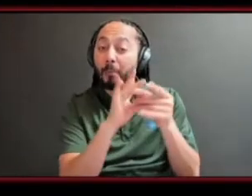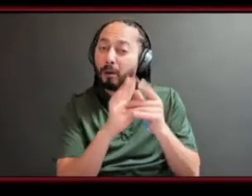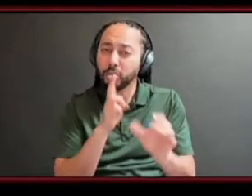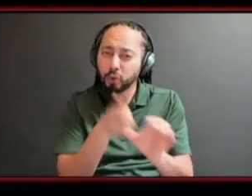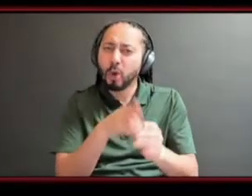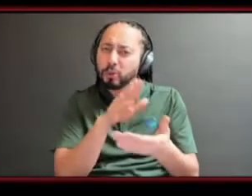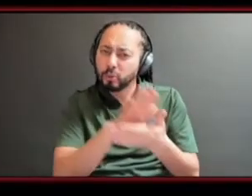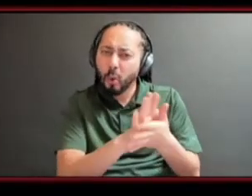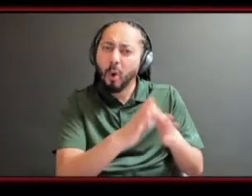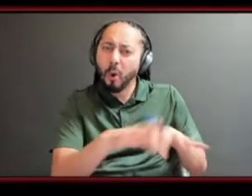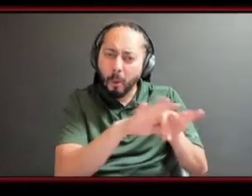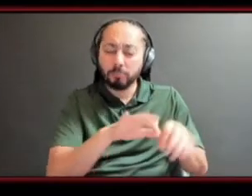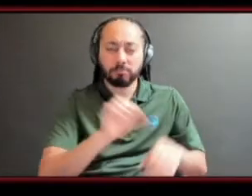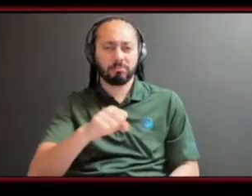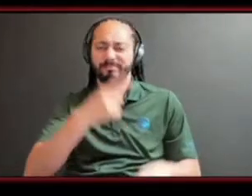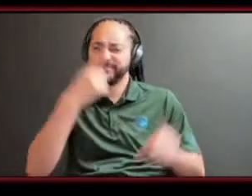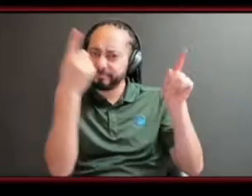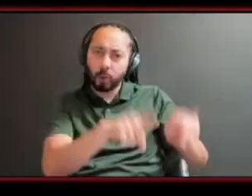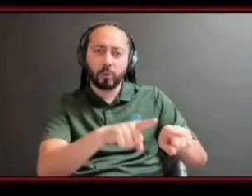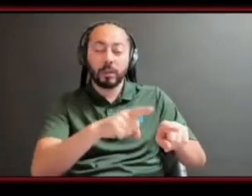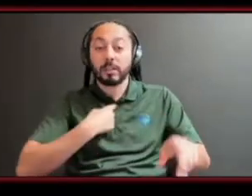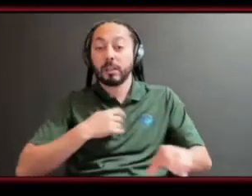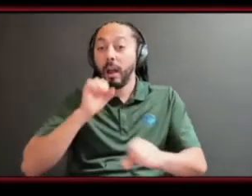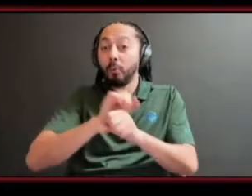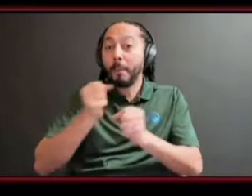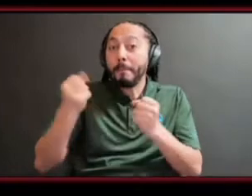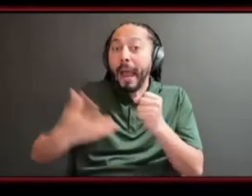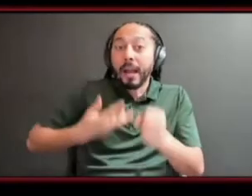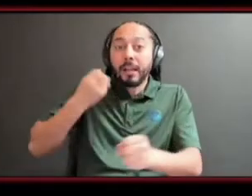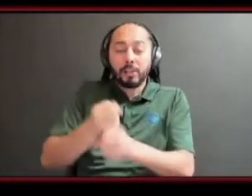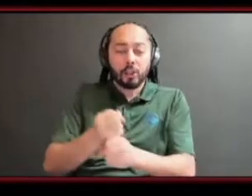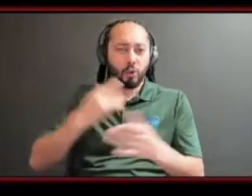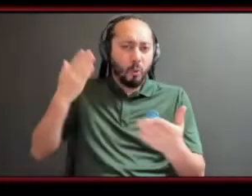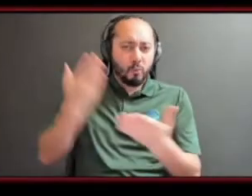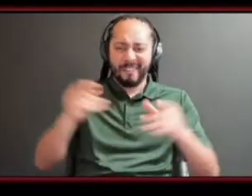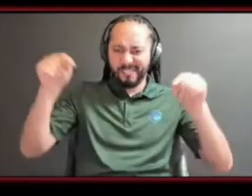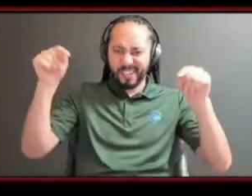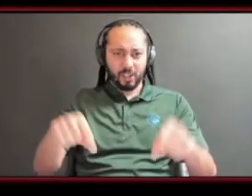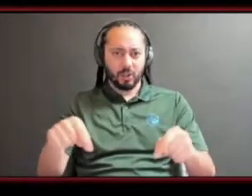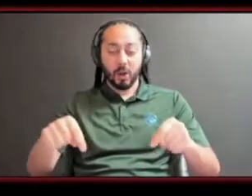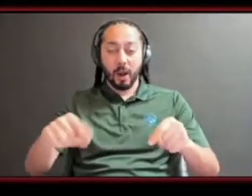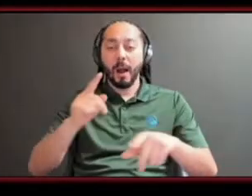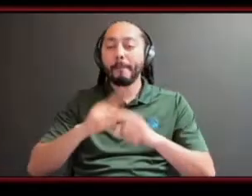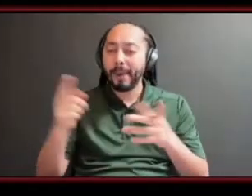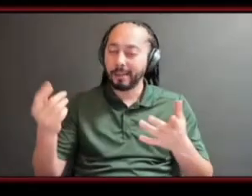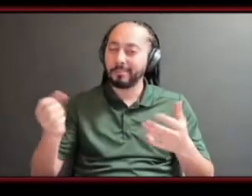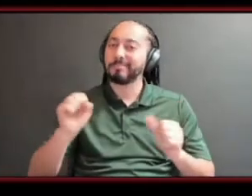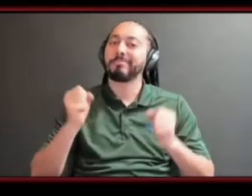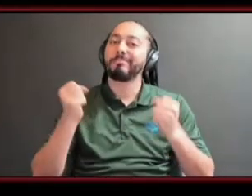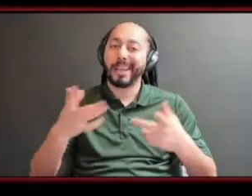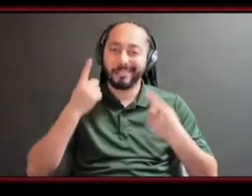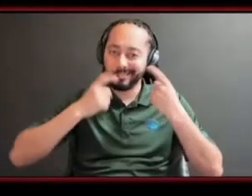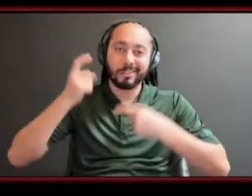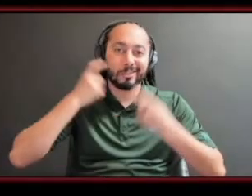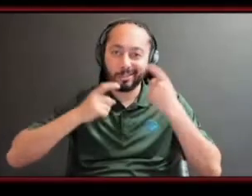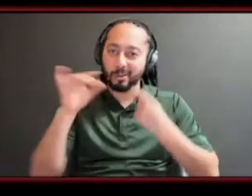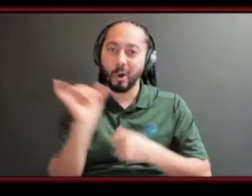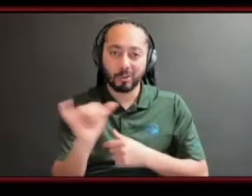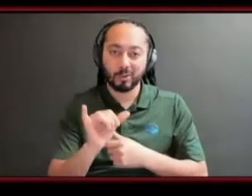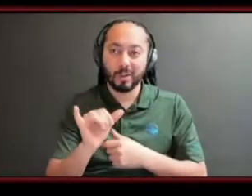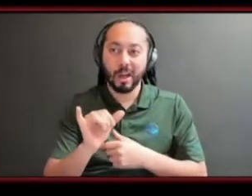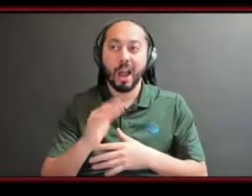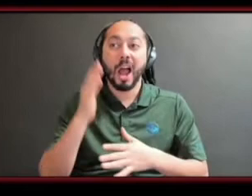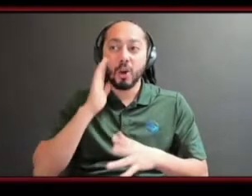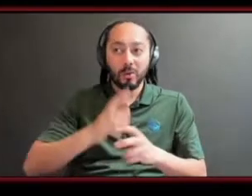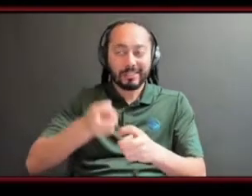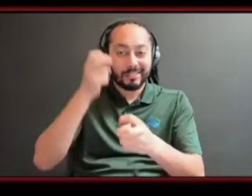but they're included a lot of tears um so i know it's a rough journey but i recognize that it did